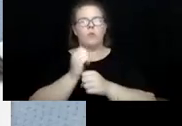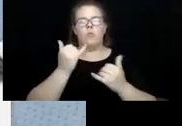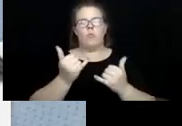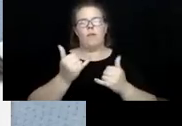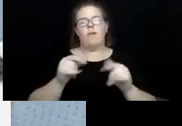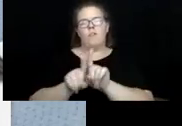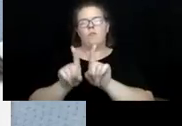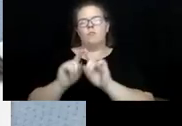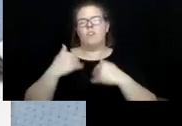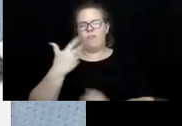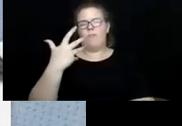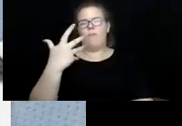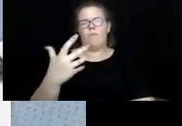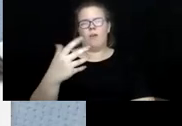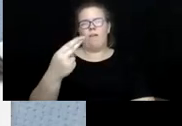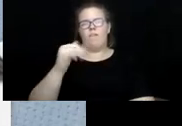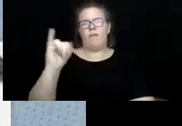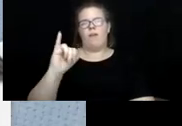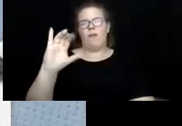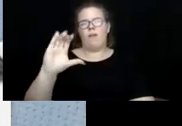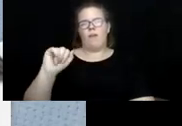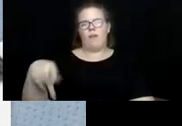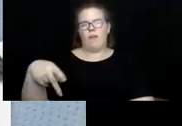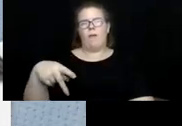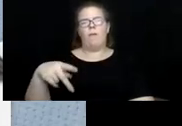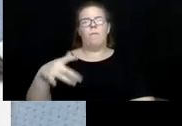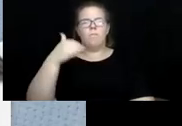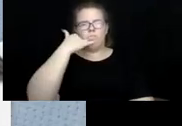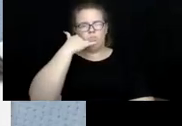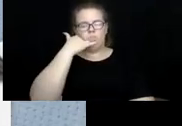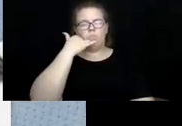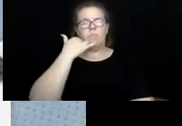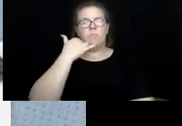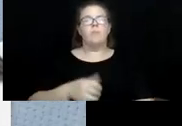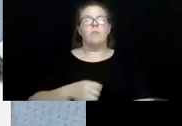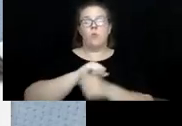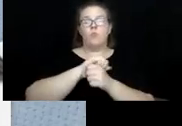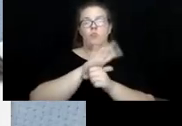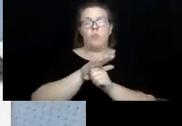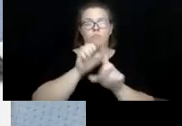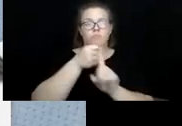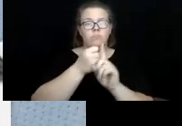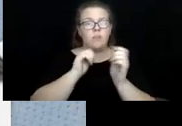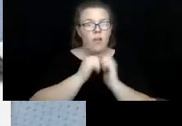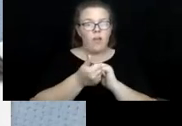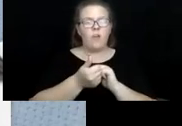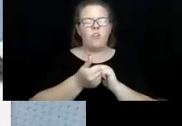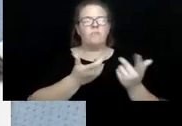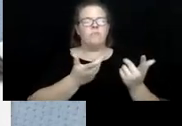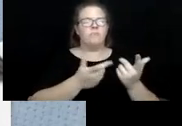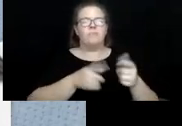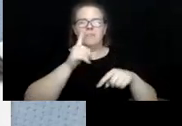have five high-kept counselors. What happened with the COVID impact is that face-to-face visits